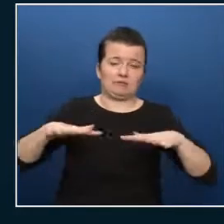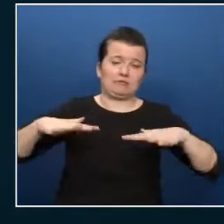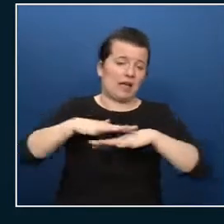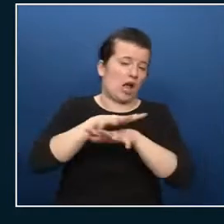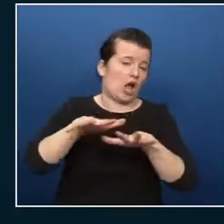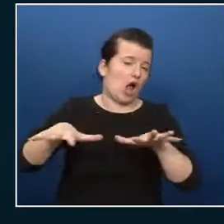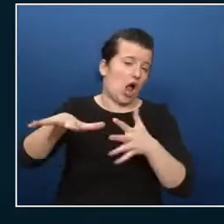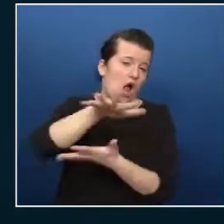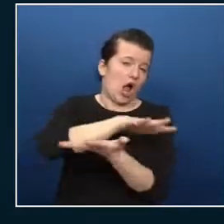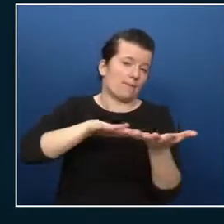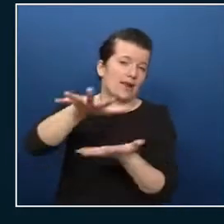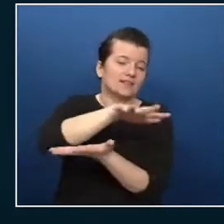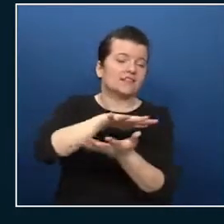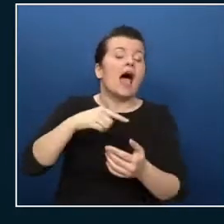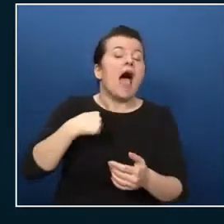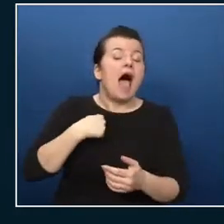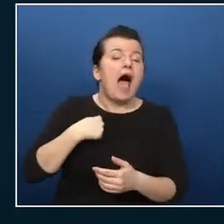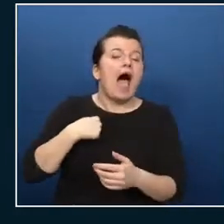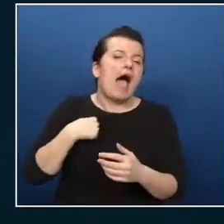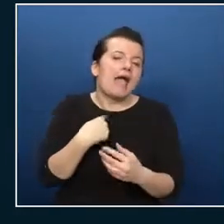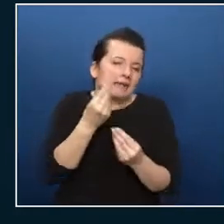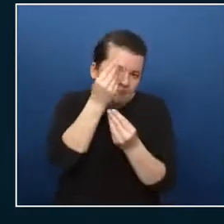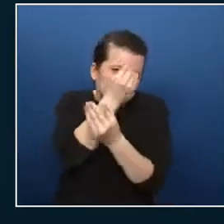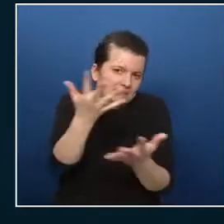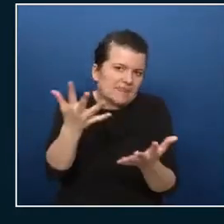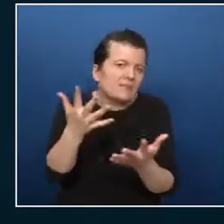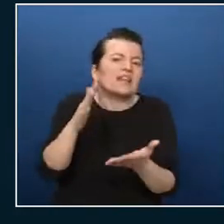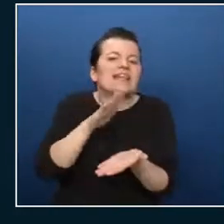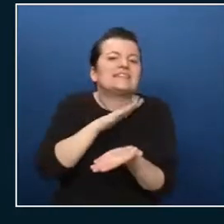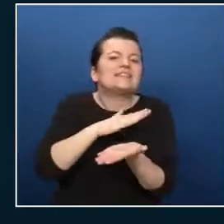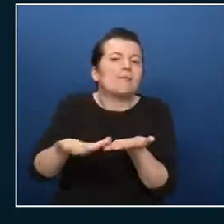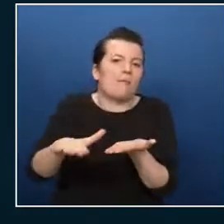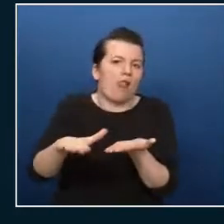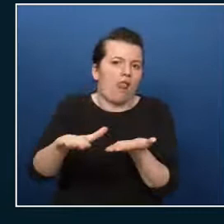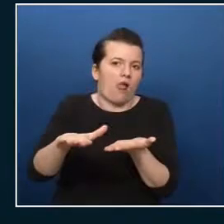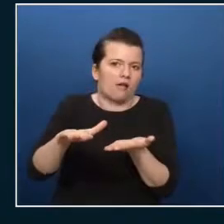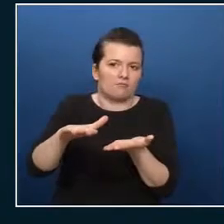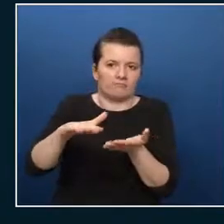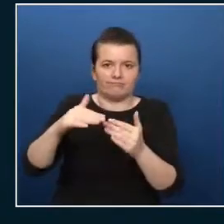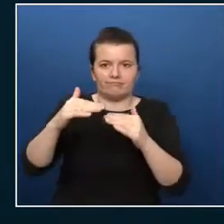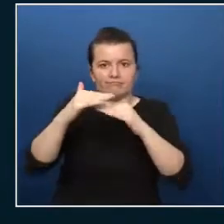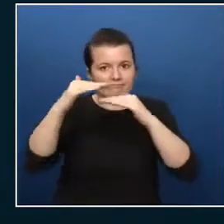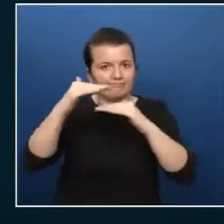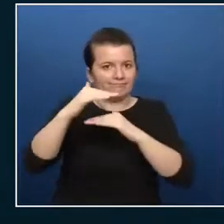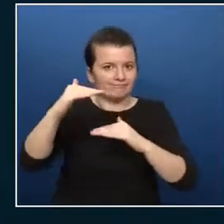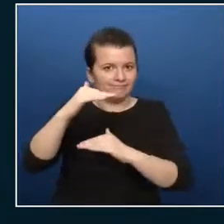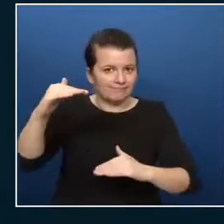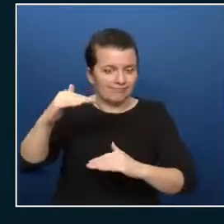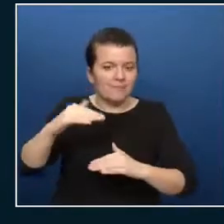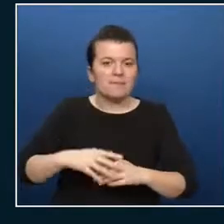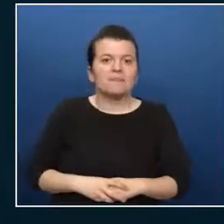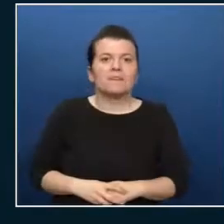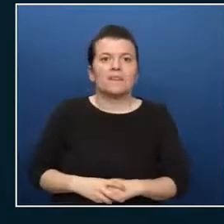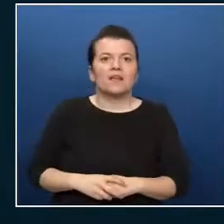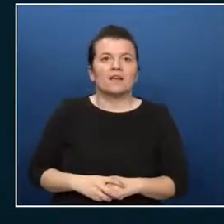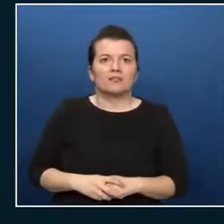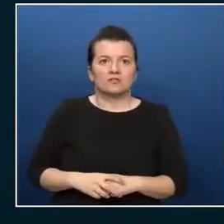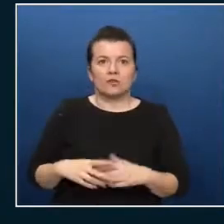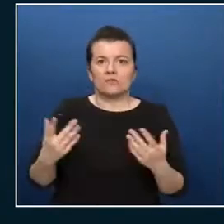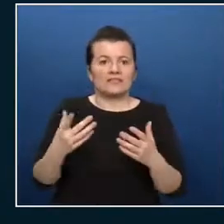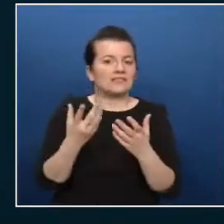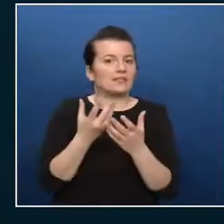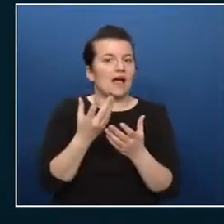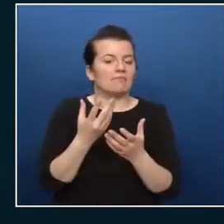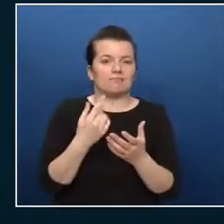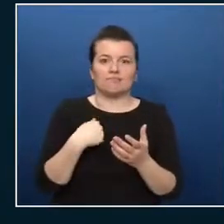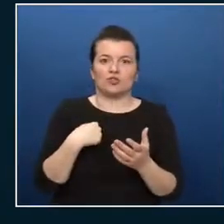would be keep it as simple as possible but what you do the landing zone so the subscription where you actually land your application on is